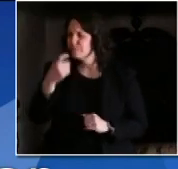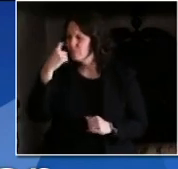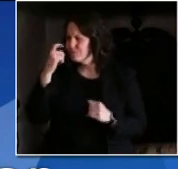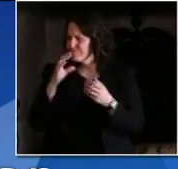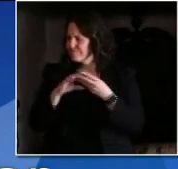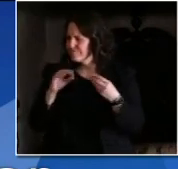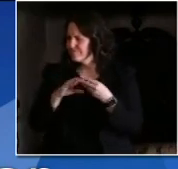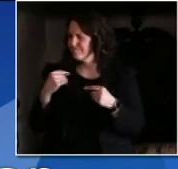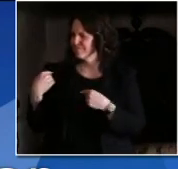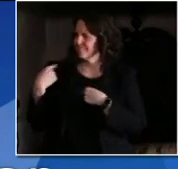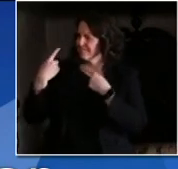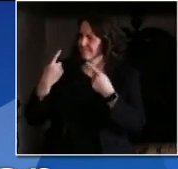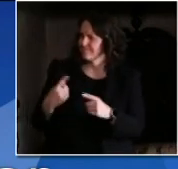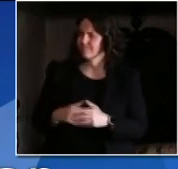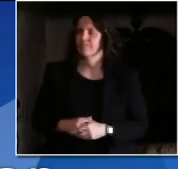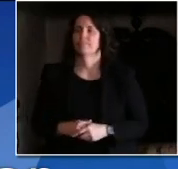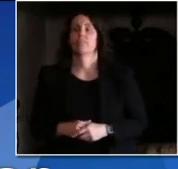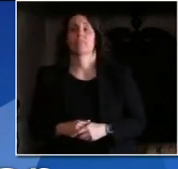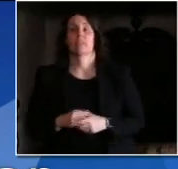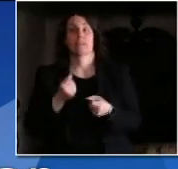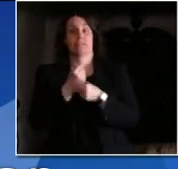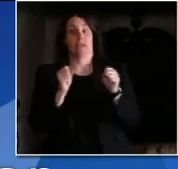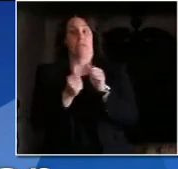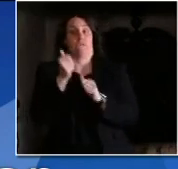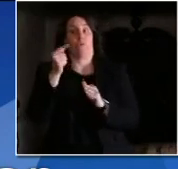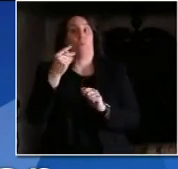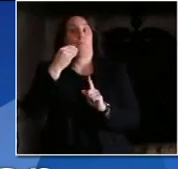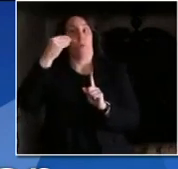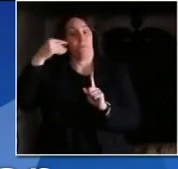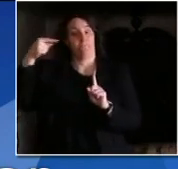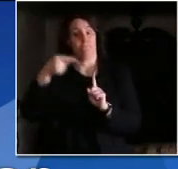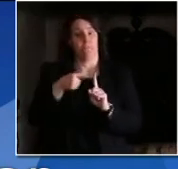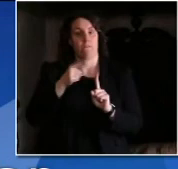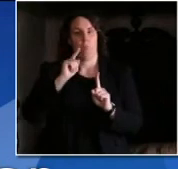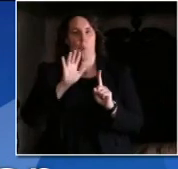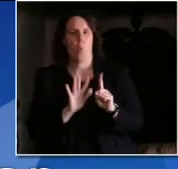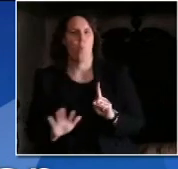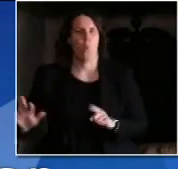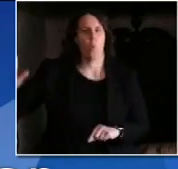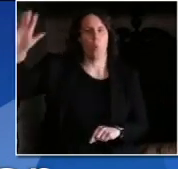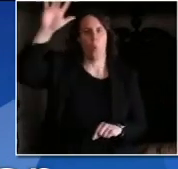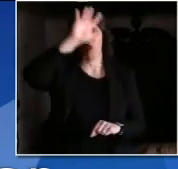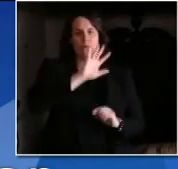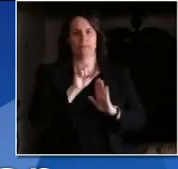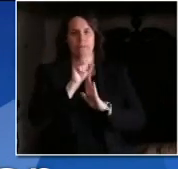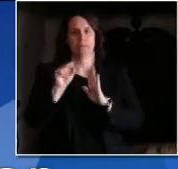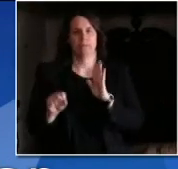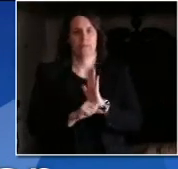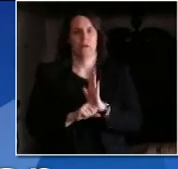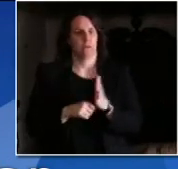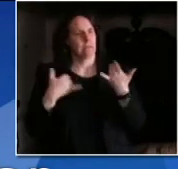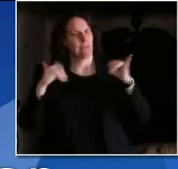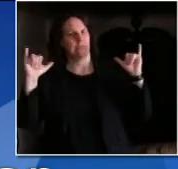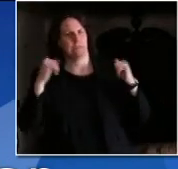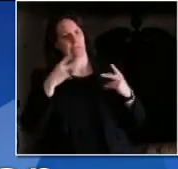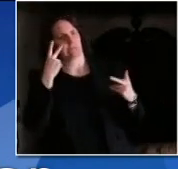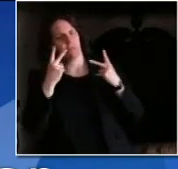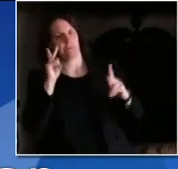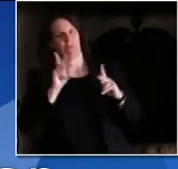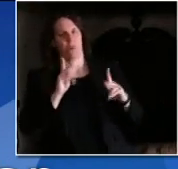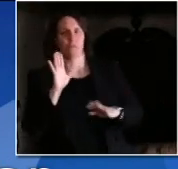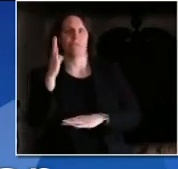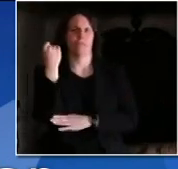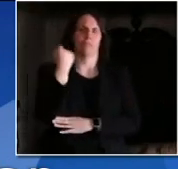home is to save lives still we've seen people in the community resist this we've already talked about some of the rallies that are planned for this weekend and for next week